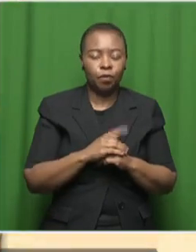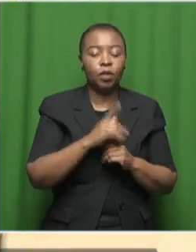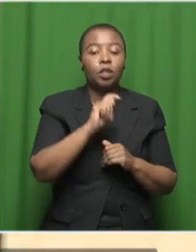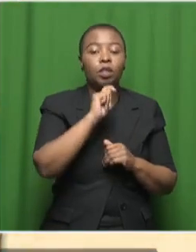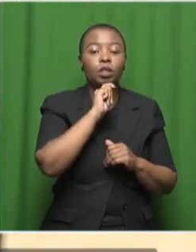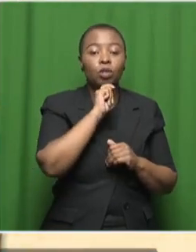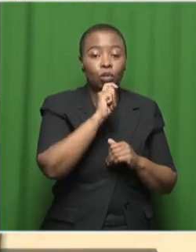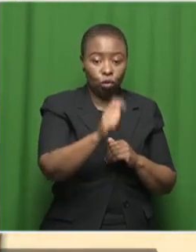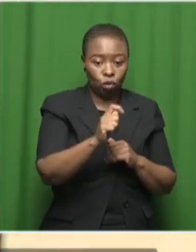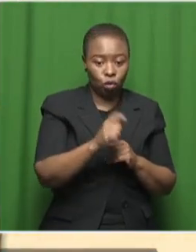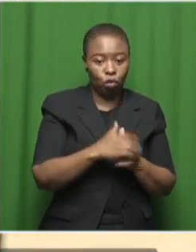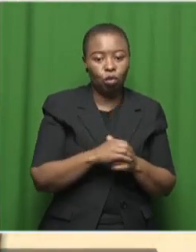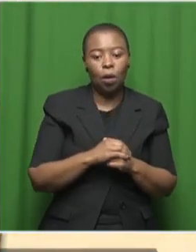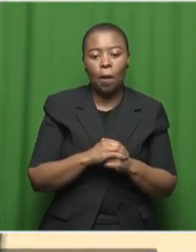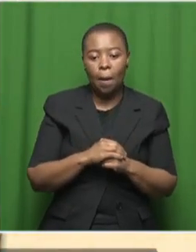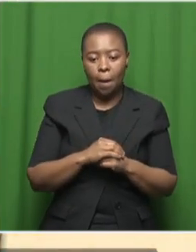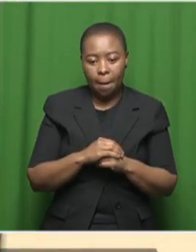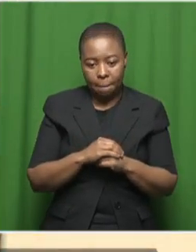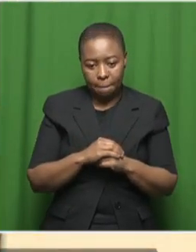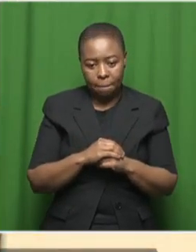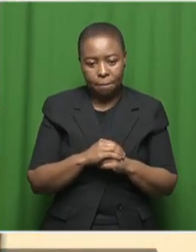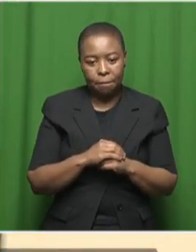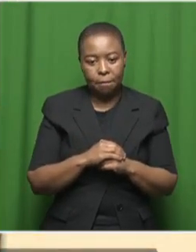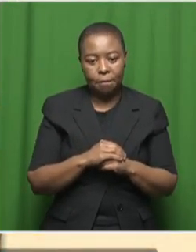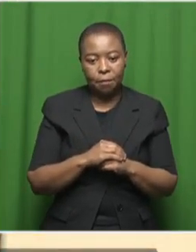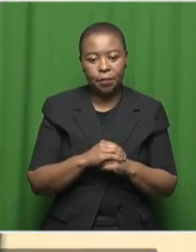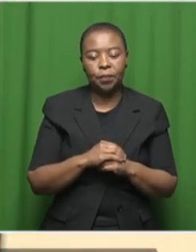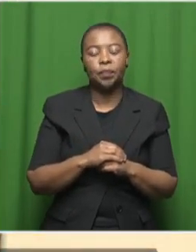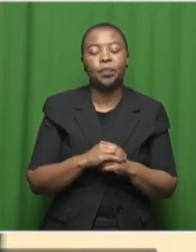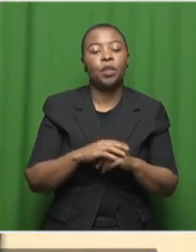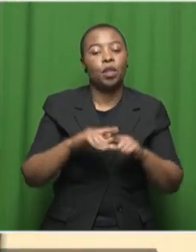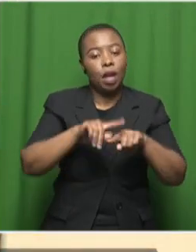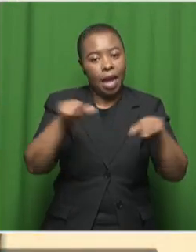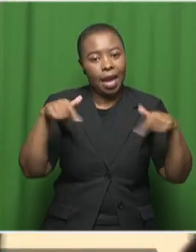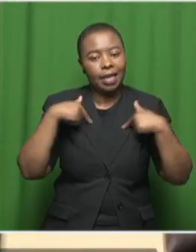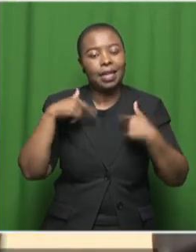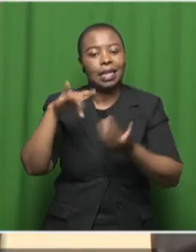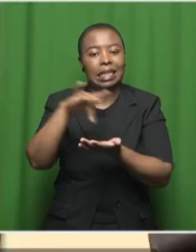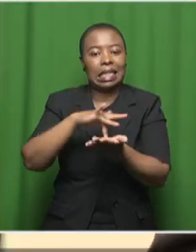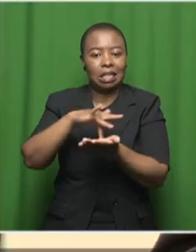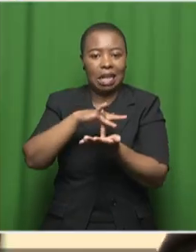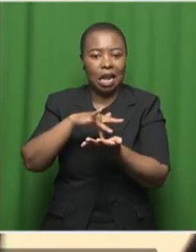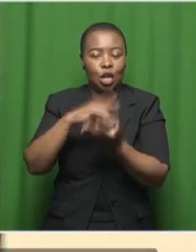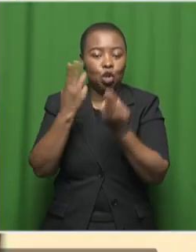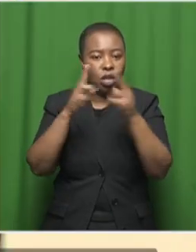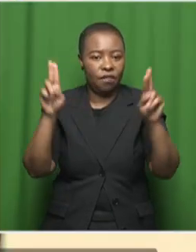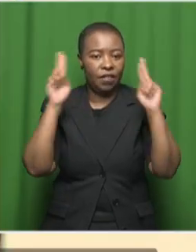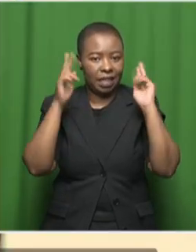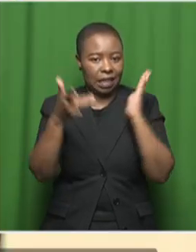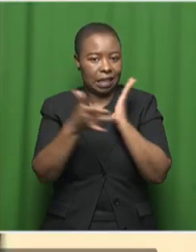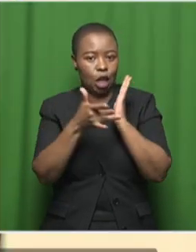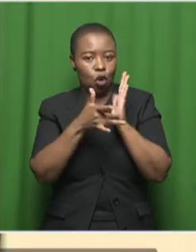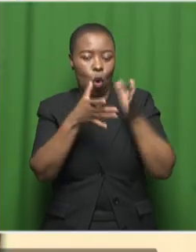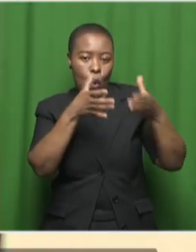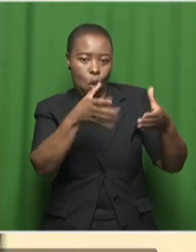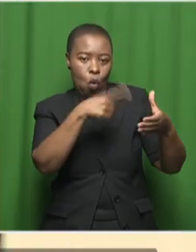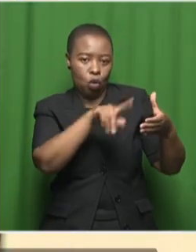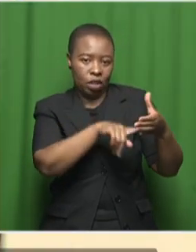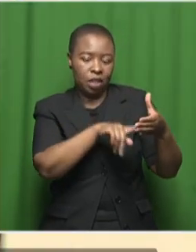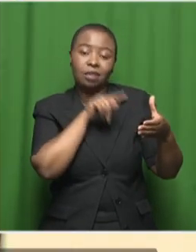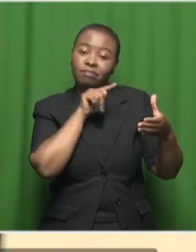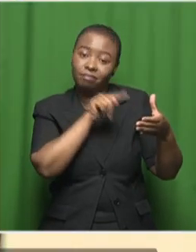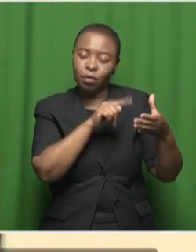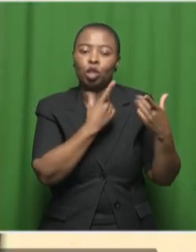and with us to tell us more exactly as the institution as a Central University of Technology what are they doing with